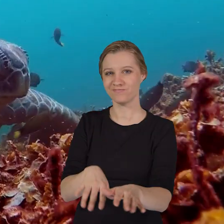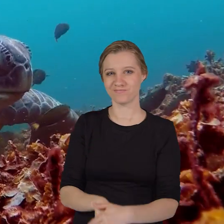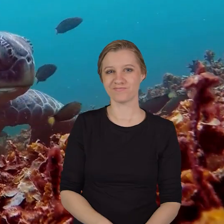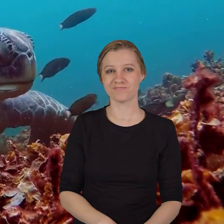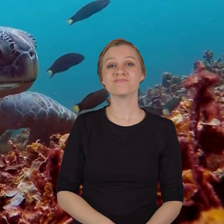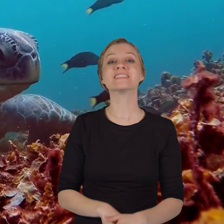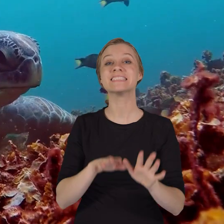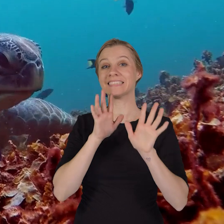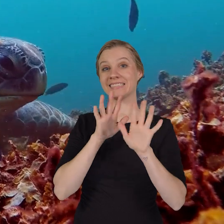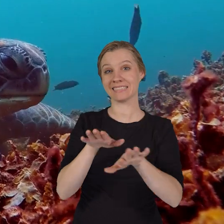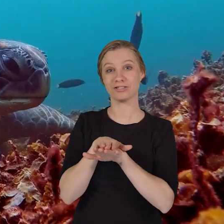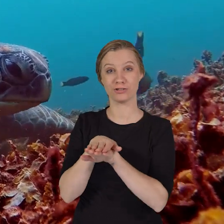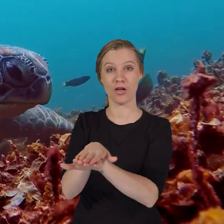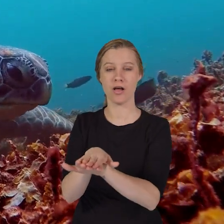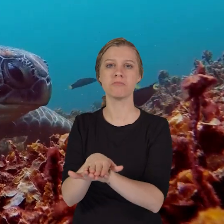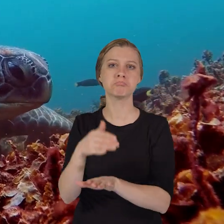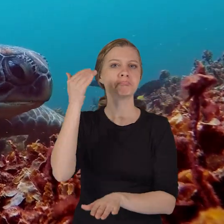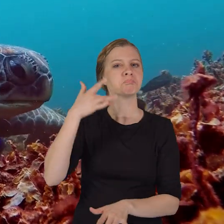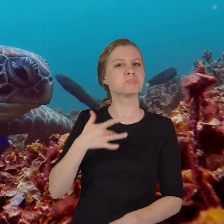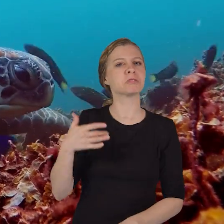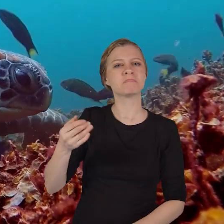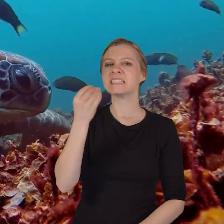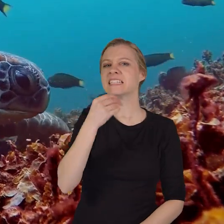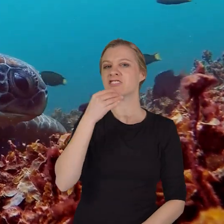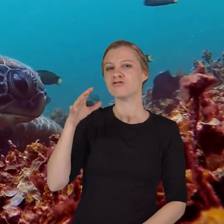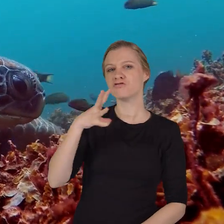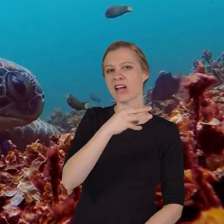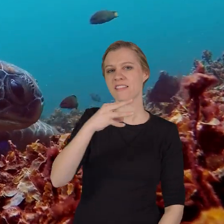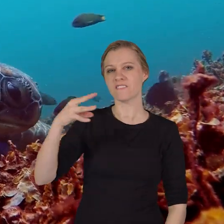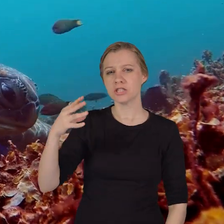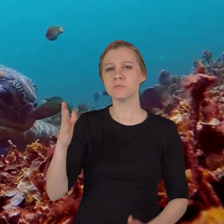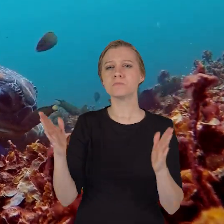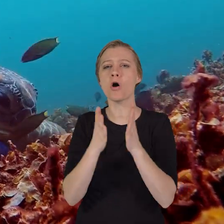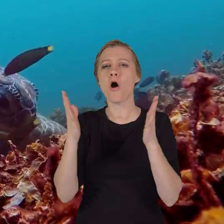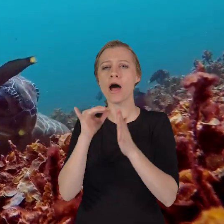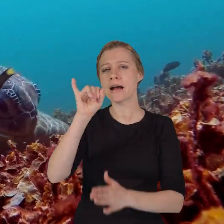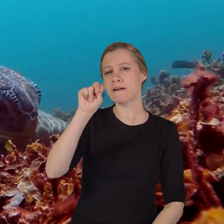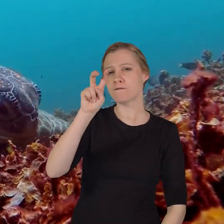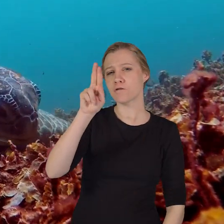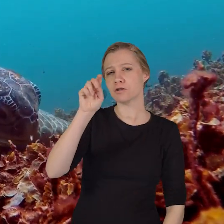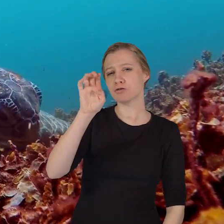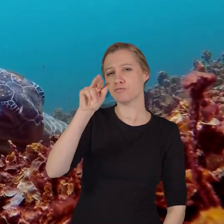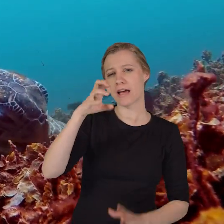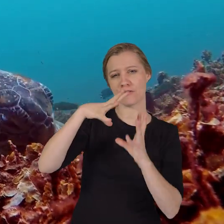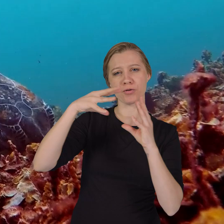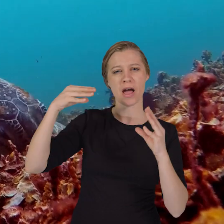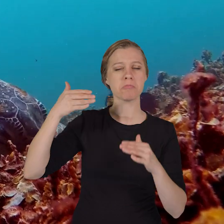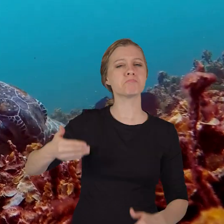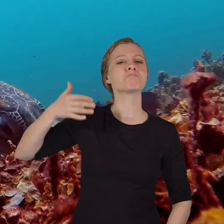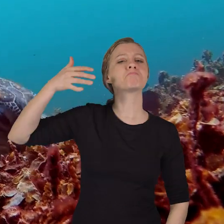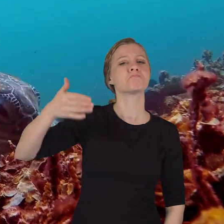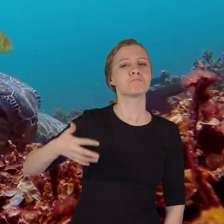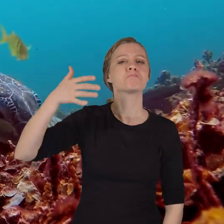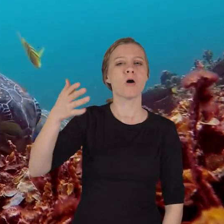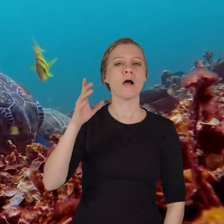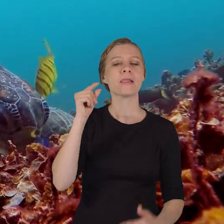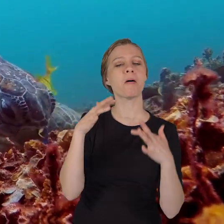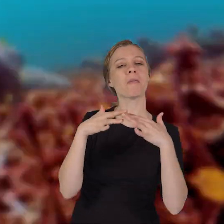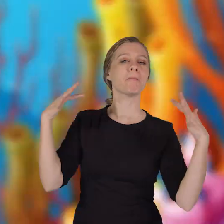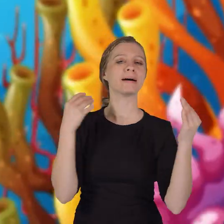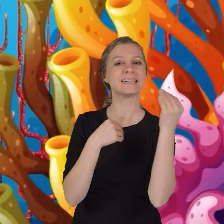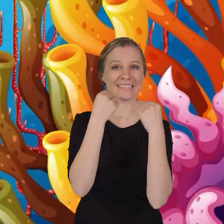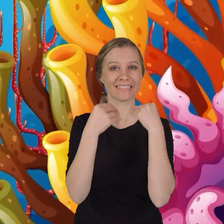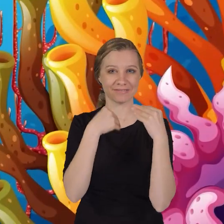Sea turtles are also known to eat jellyfish and small invertebrates occasionally, adding a bit of variety to their diet.